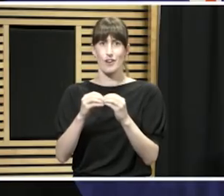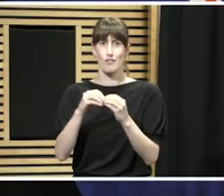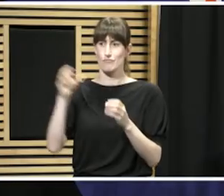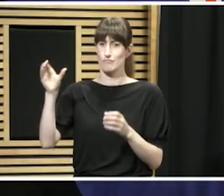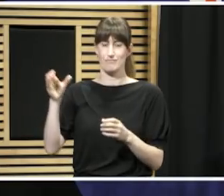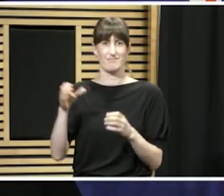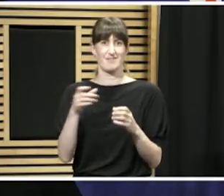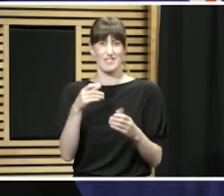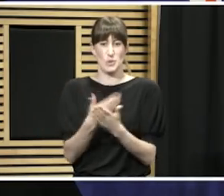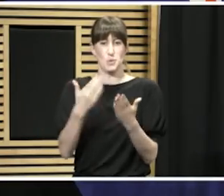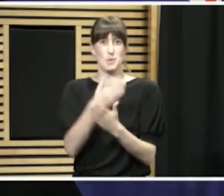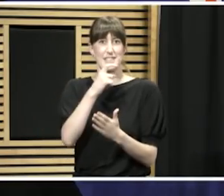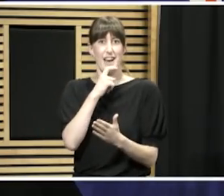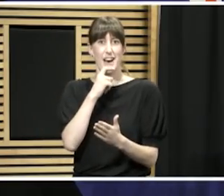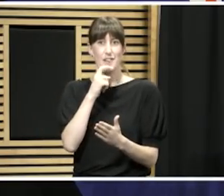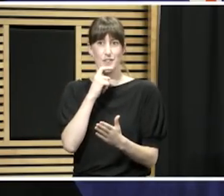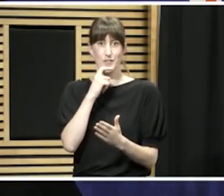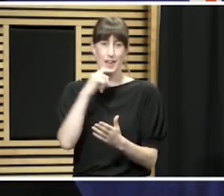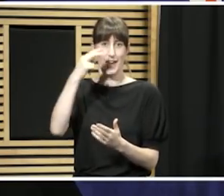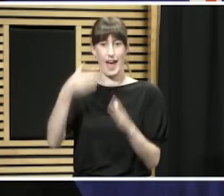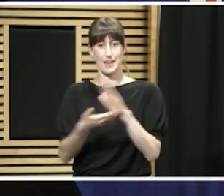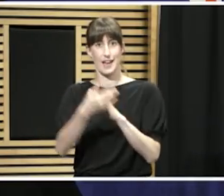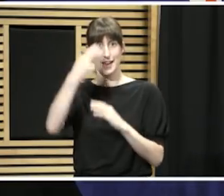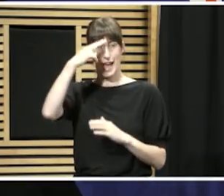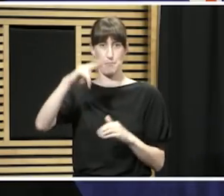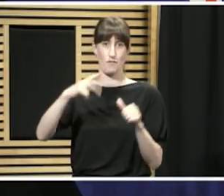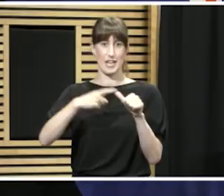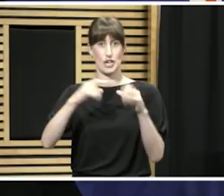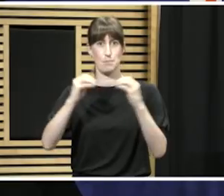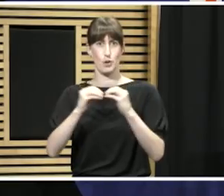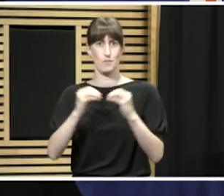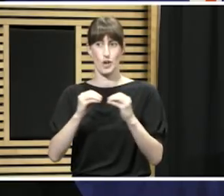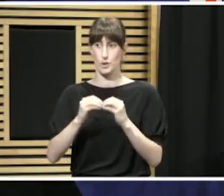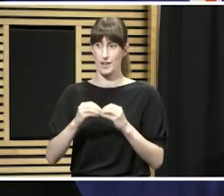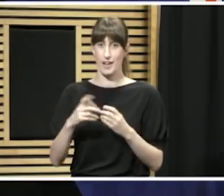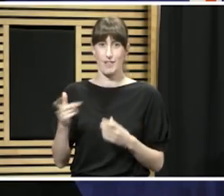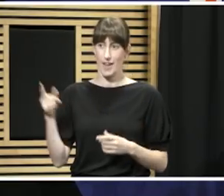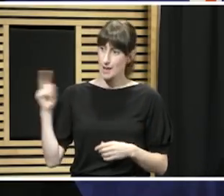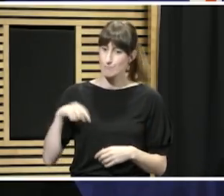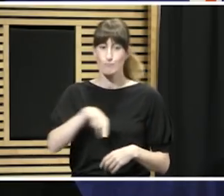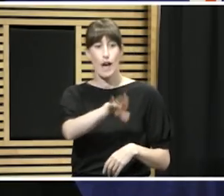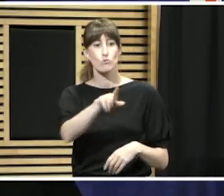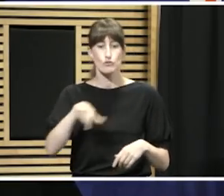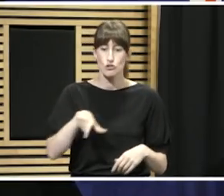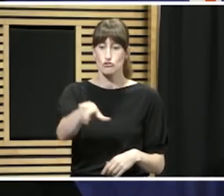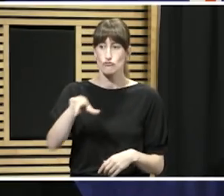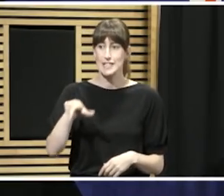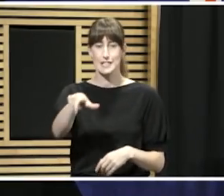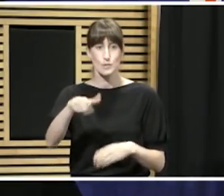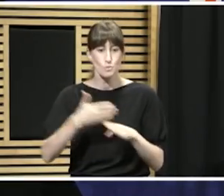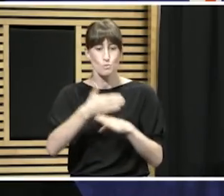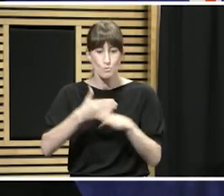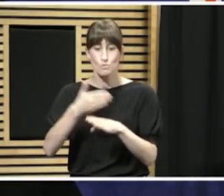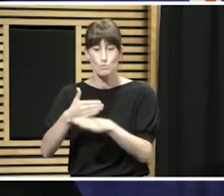Today, all 59 of them have deployed and are out there on the streets of New Zealand doing everything they can to keep New Zealand